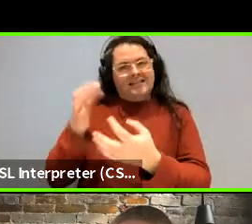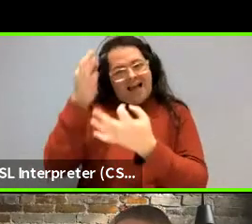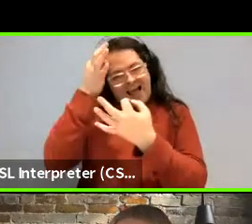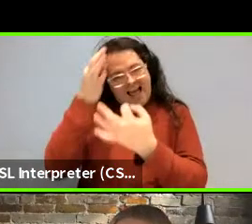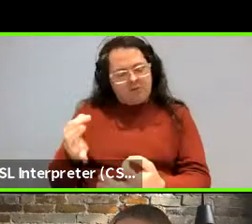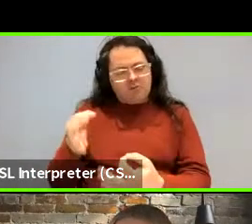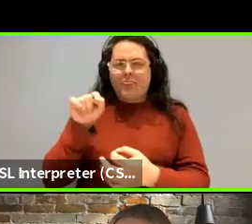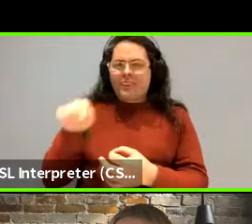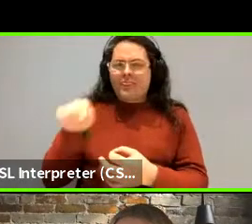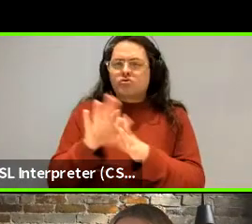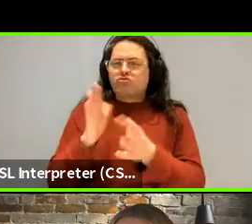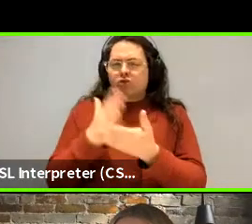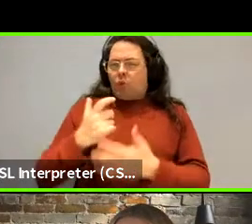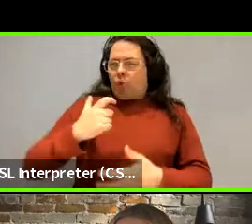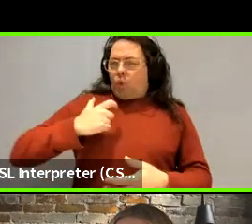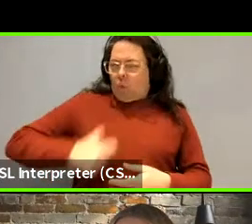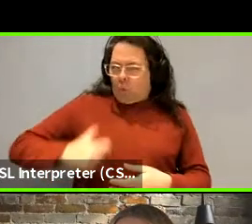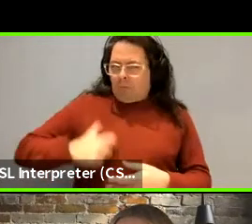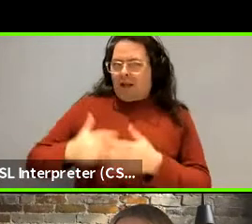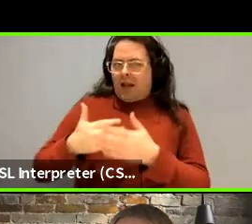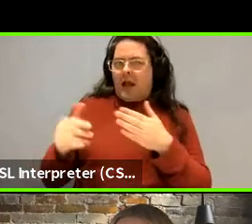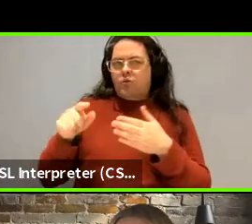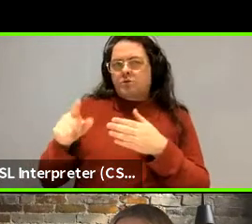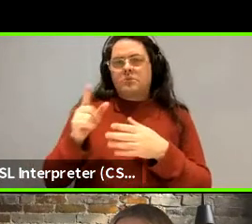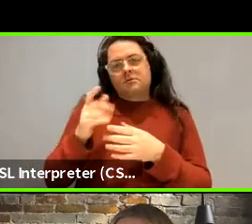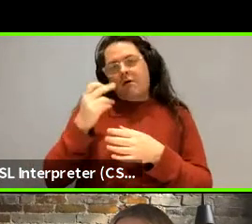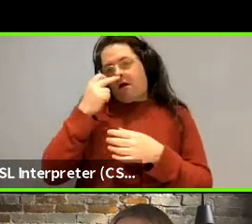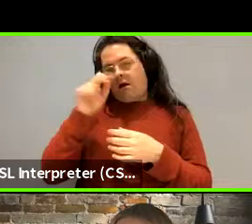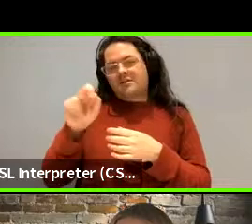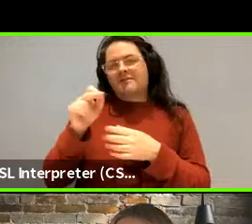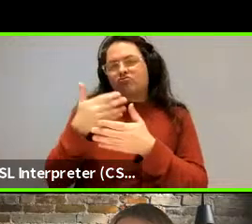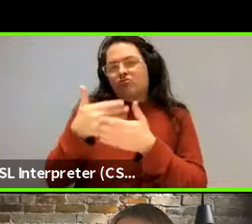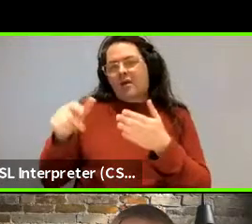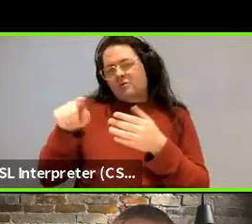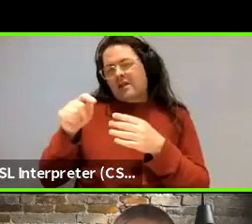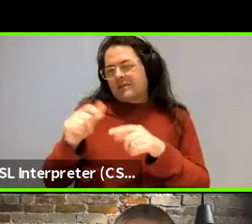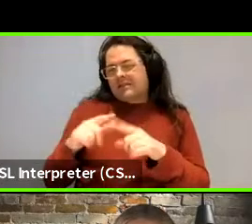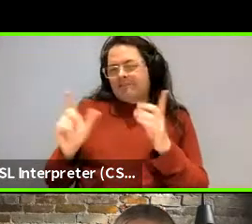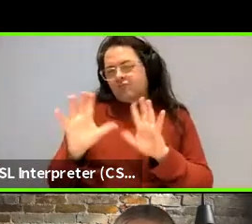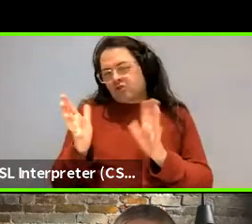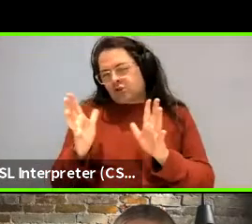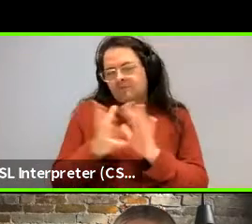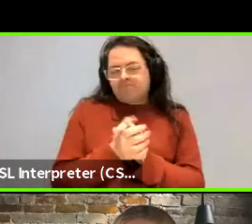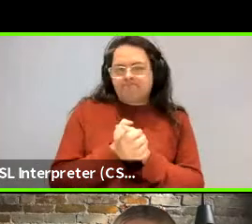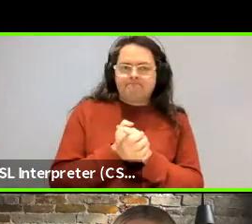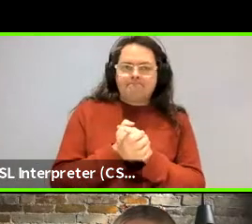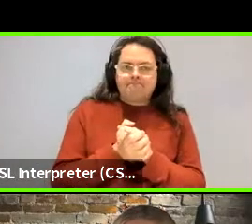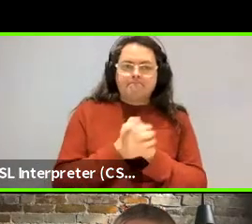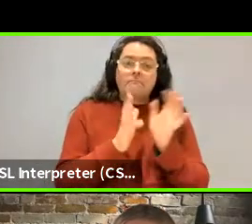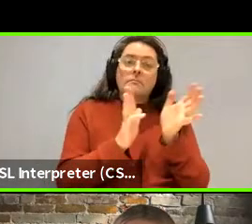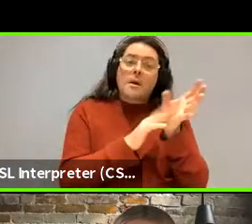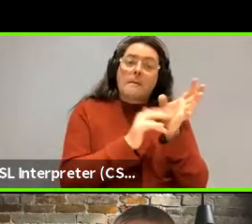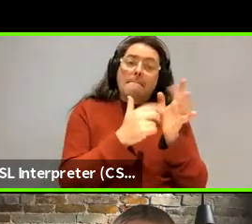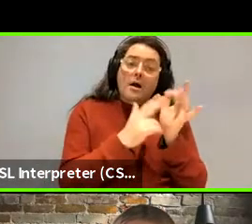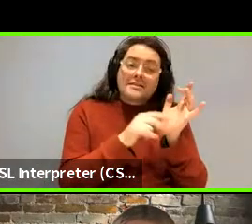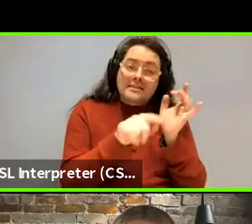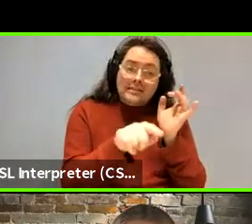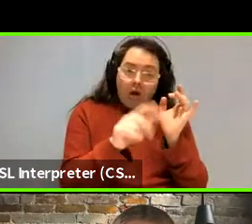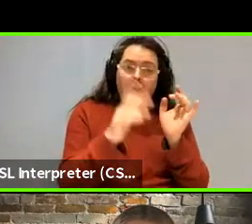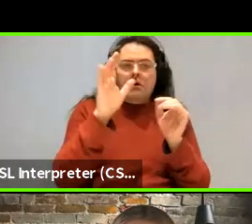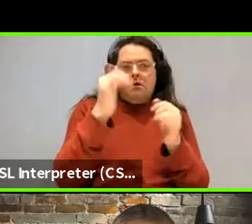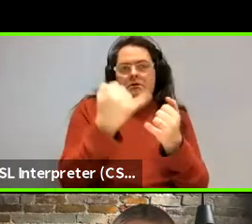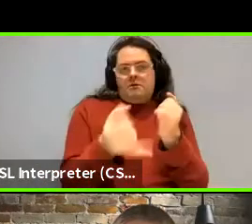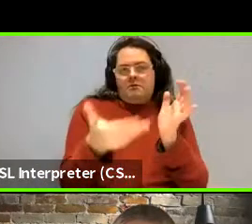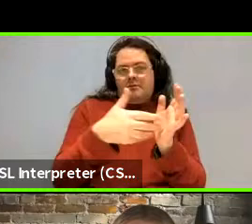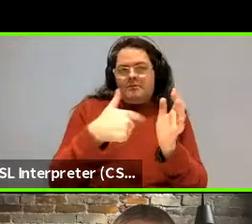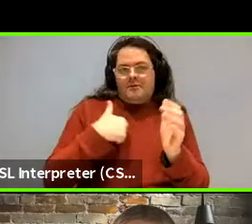language quite, but you know, those are, you know, that's what you can do in these spaces. yeah, Martin, can I just briefly say, I think there's